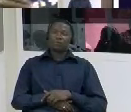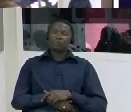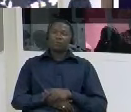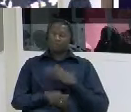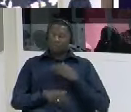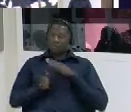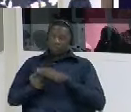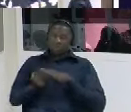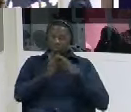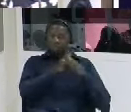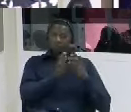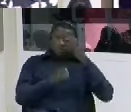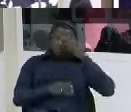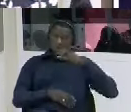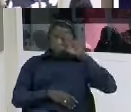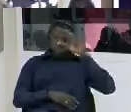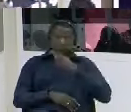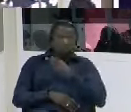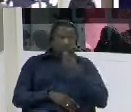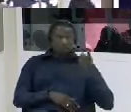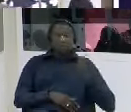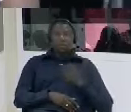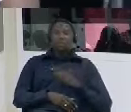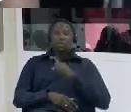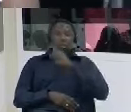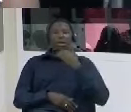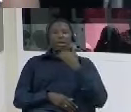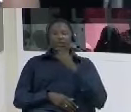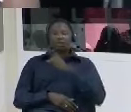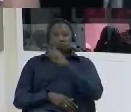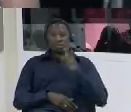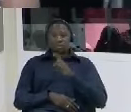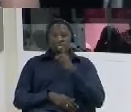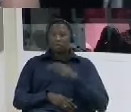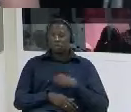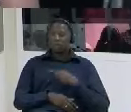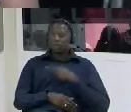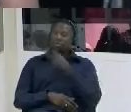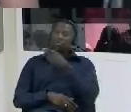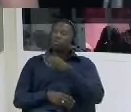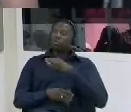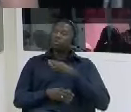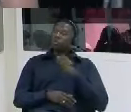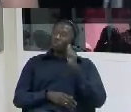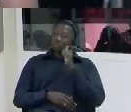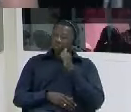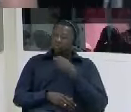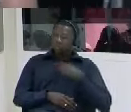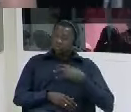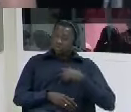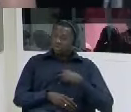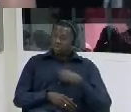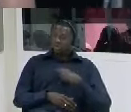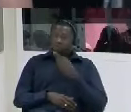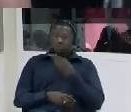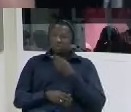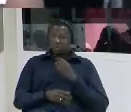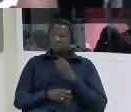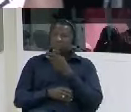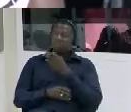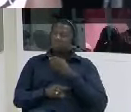under depending on the um chairman be given an opportunity to give um your final words